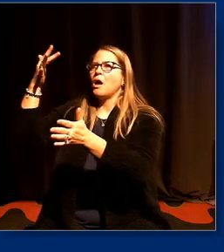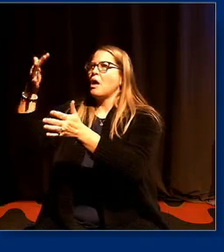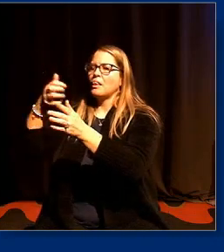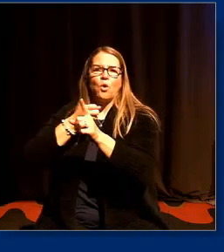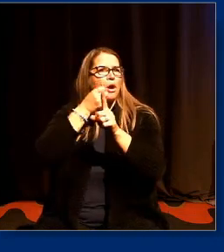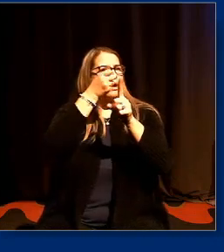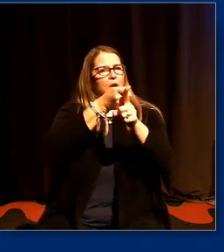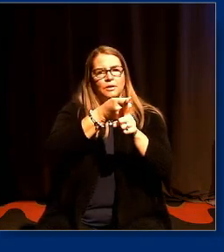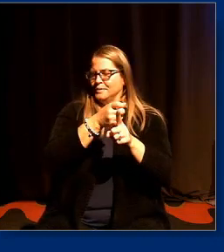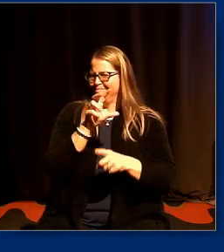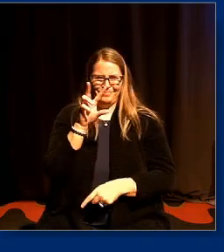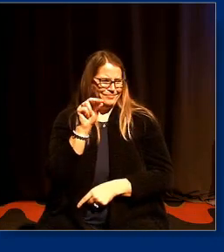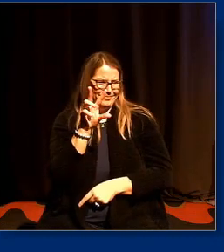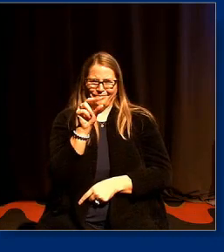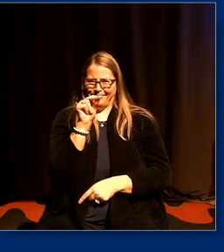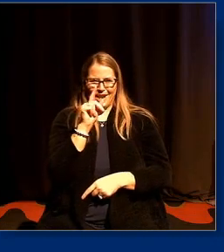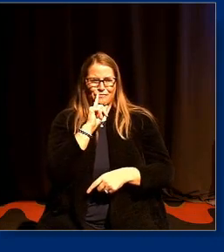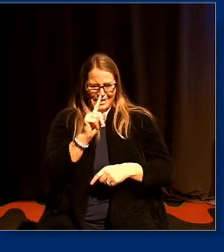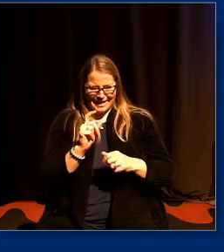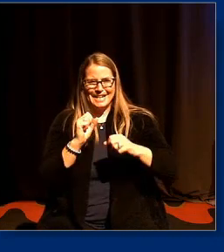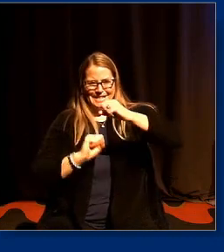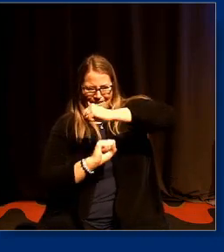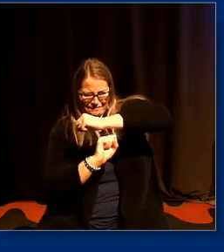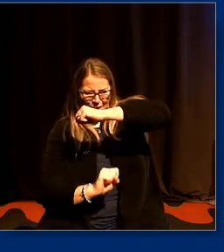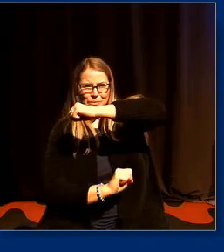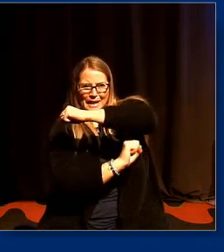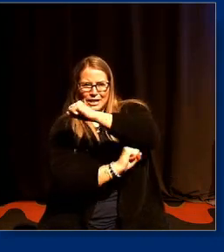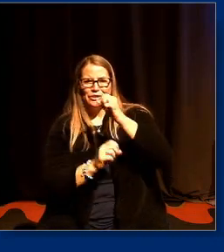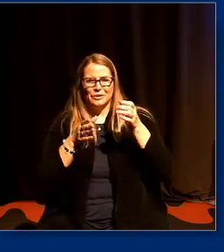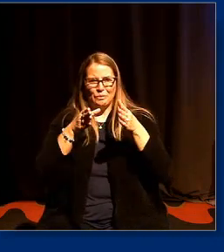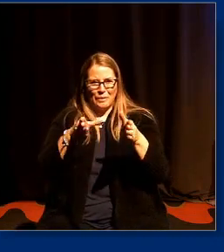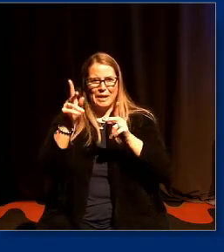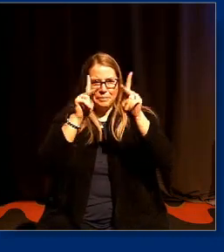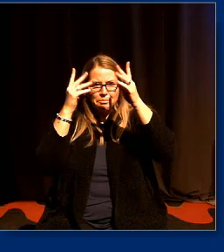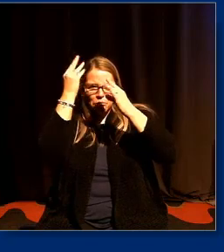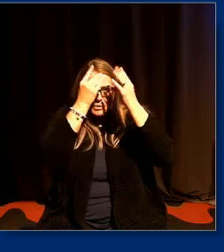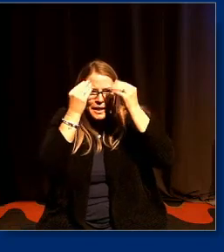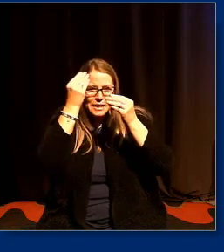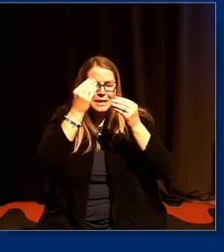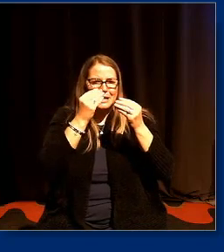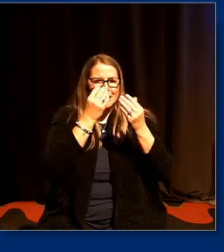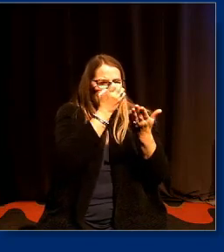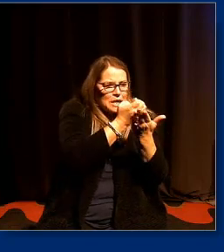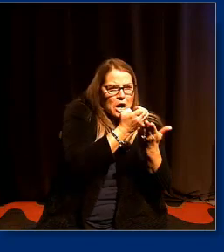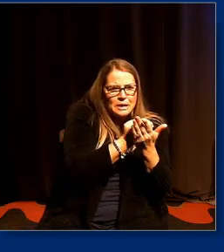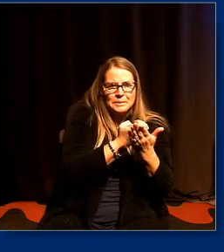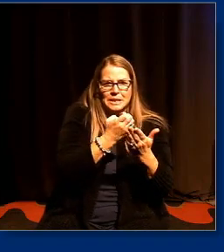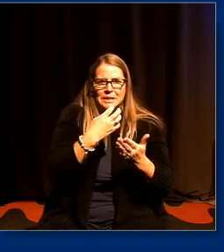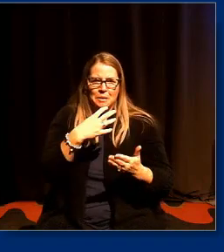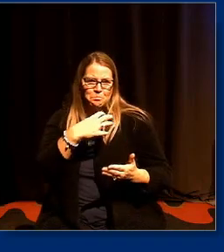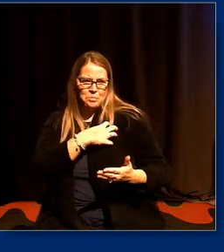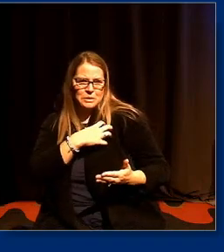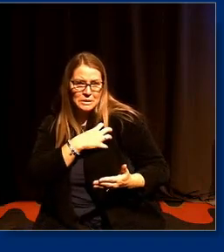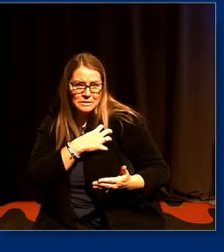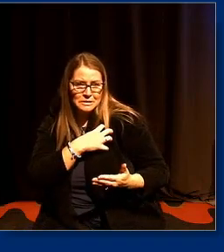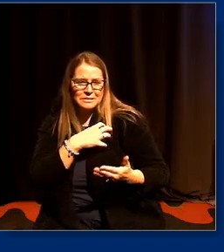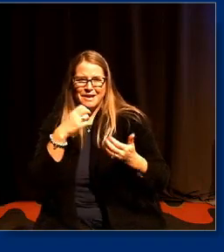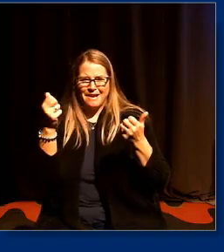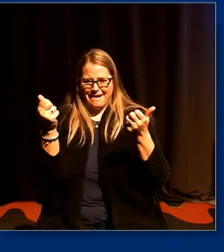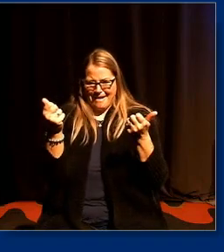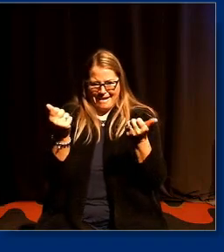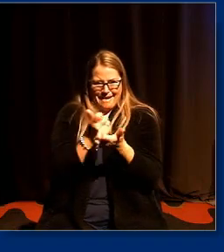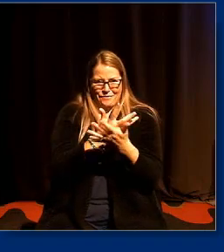one of the foundational things upon which education the economy policing everything is built